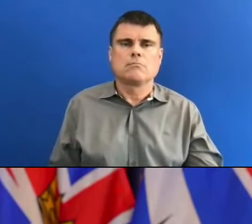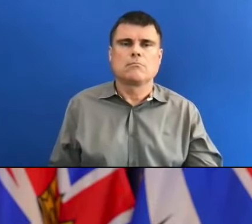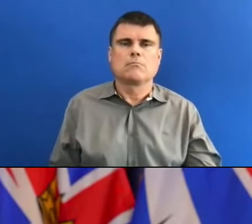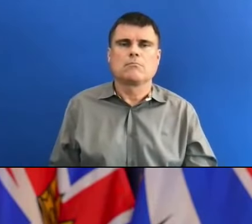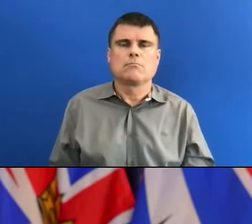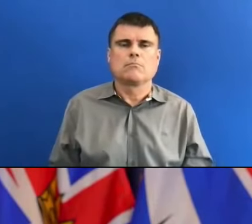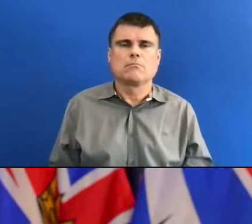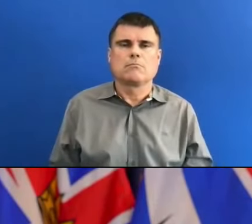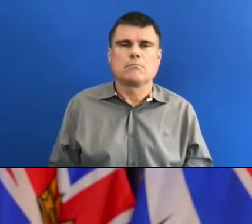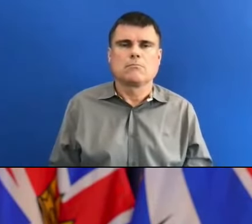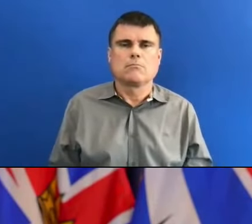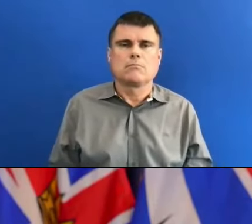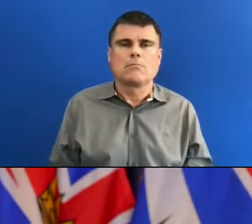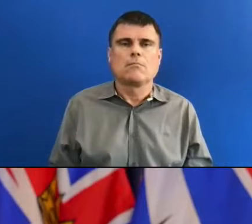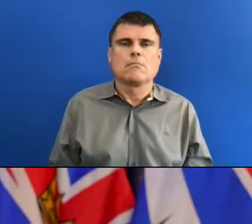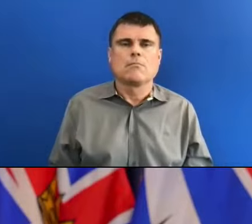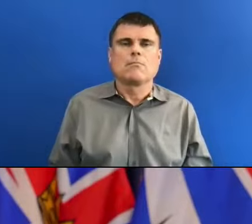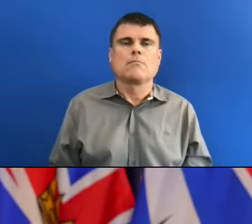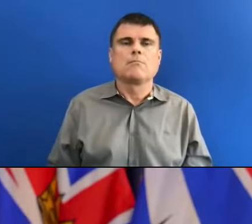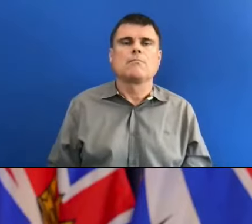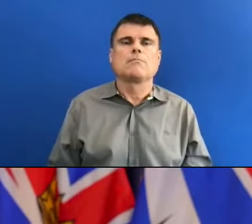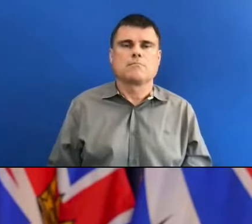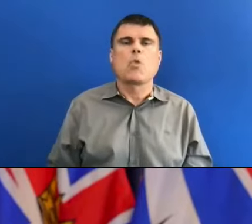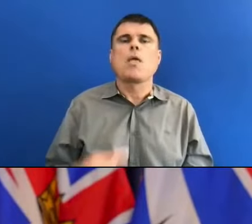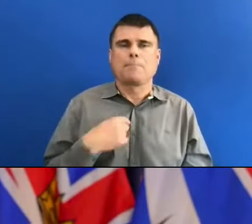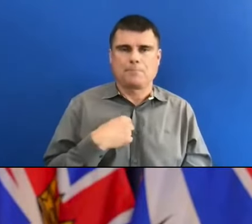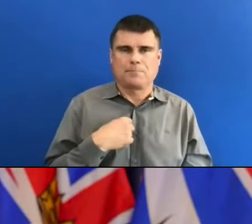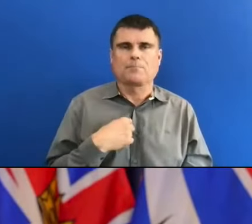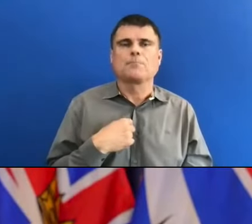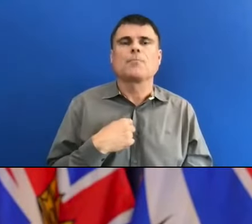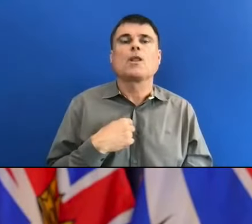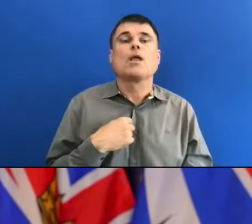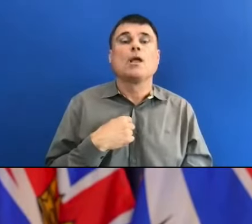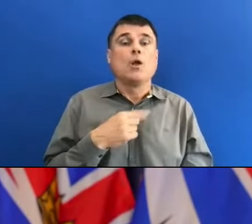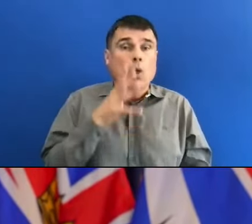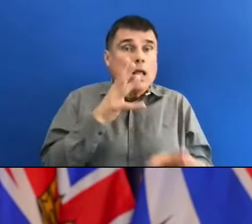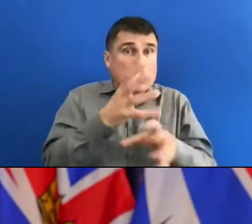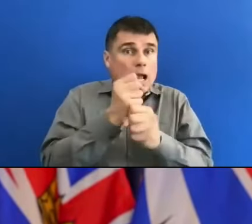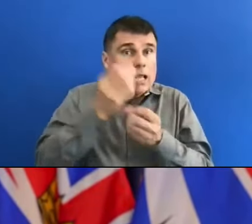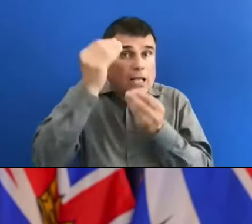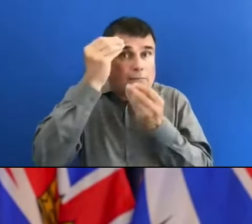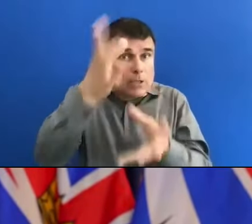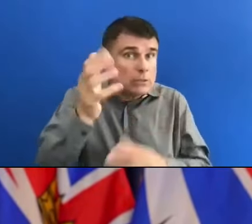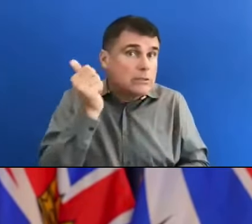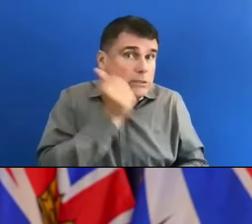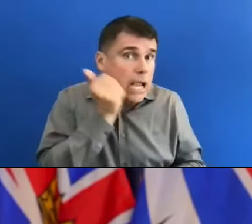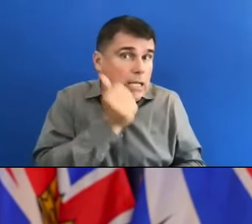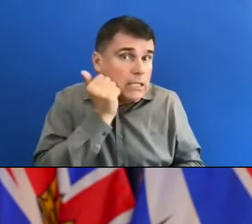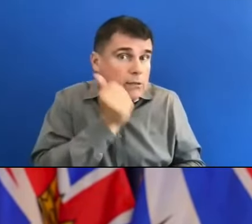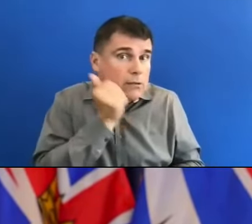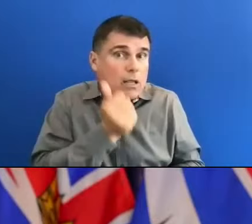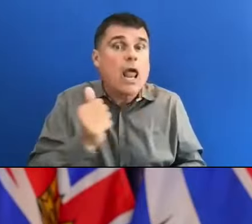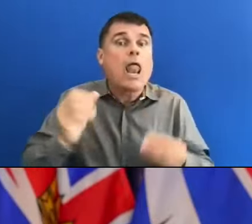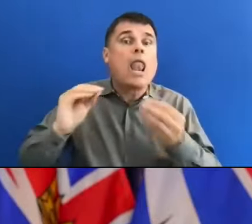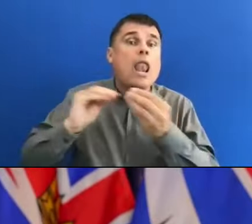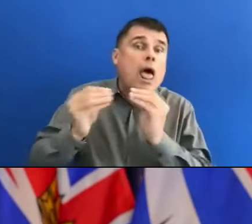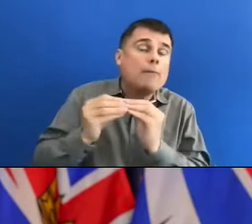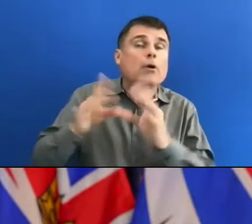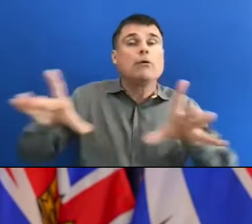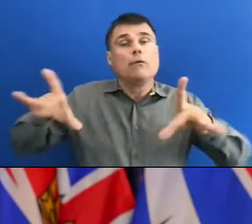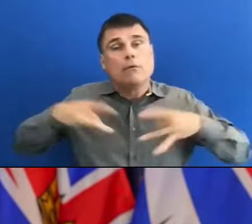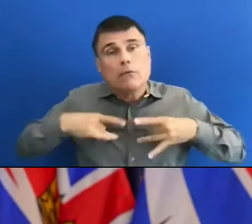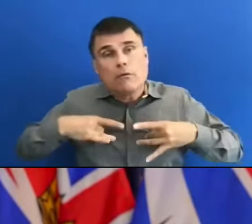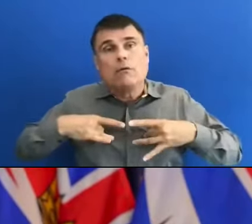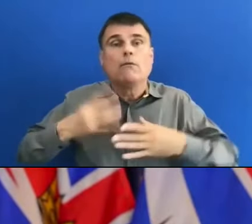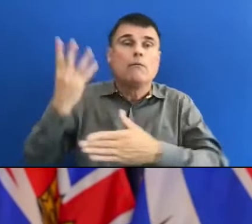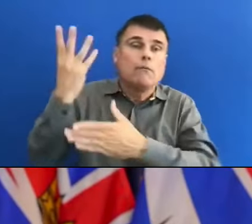I would say this, that you are going to be receiving information every day. The information on case counts, the information on mortality, the information